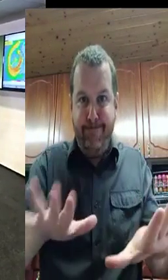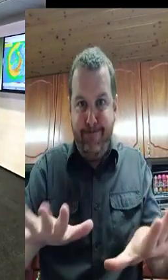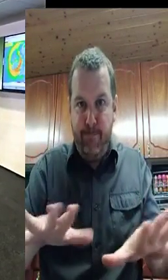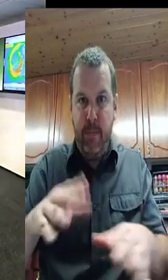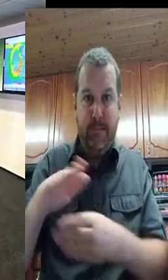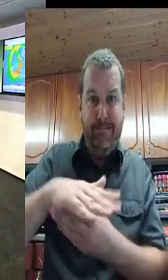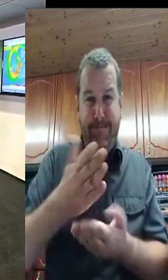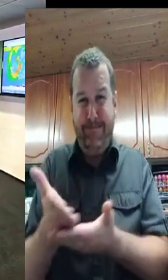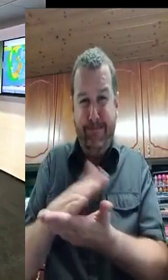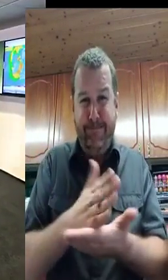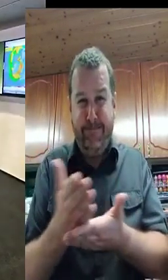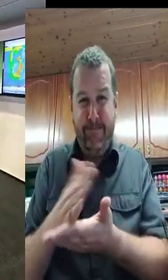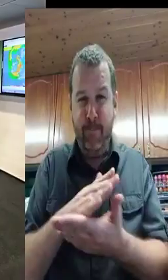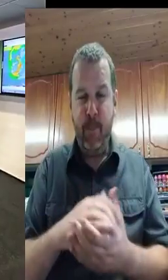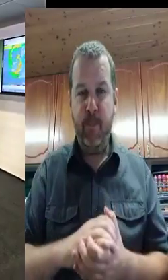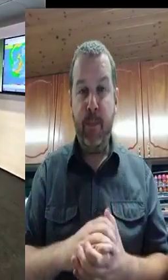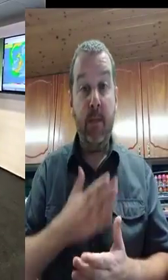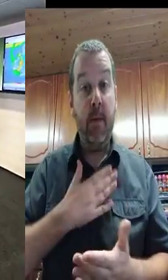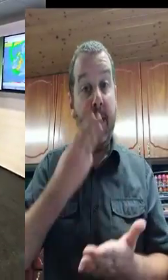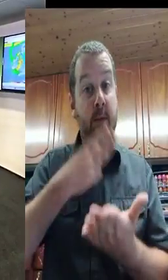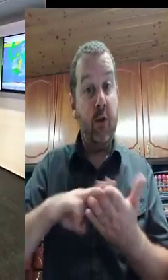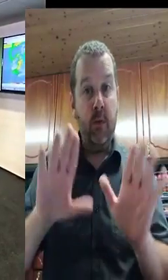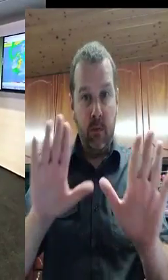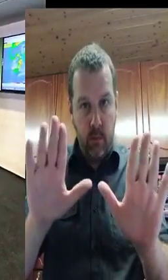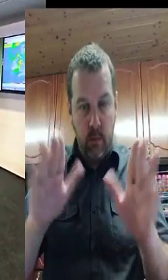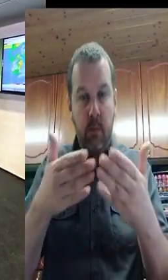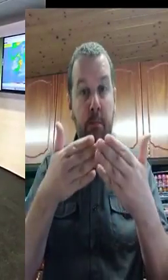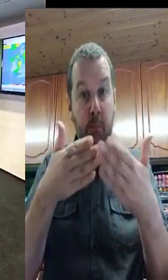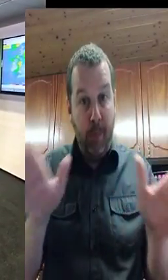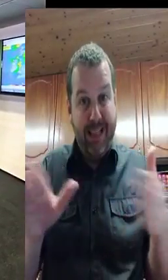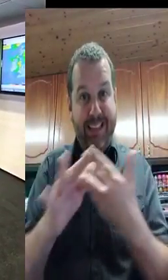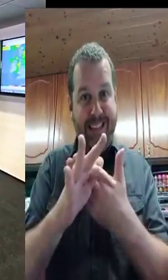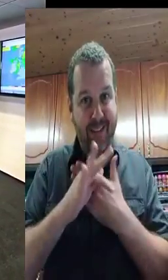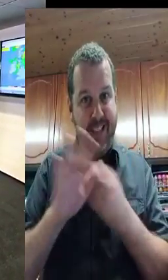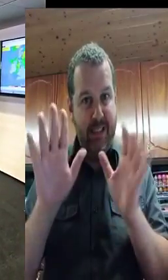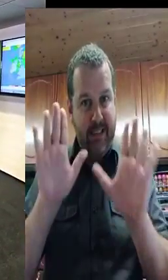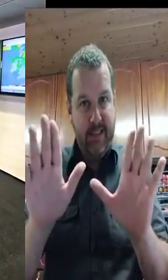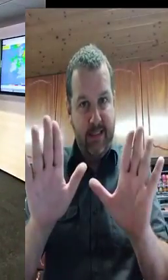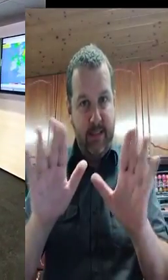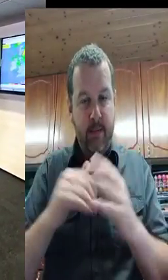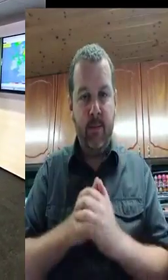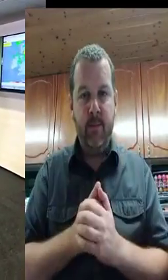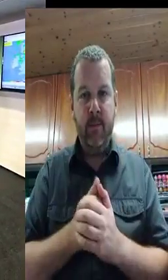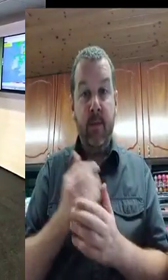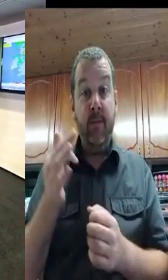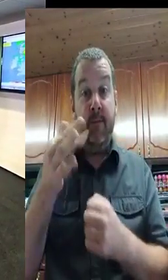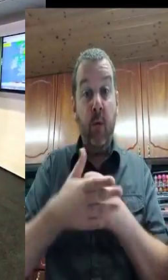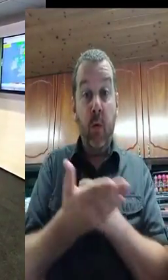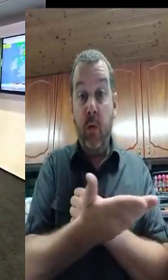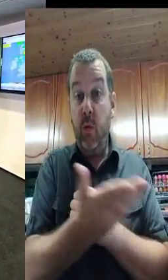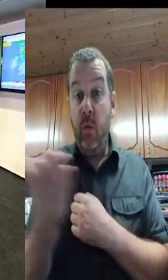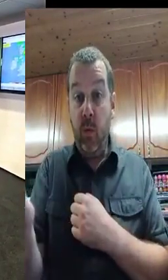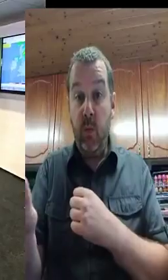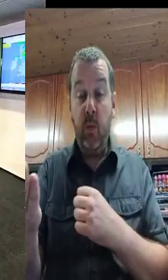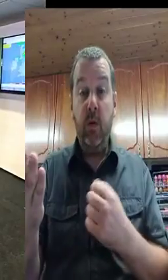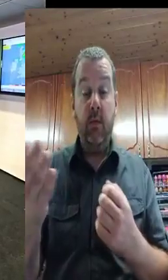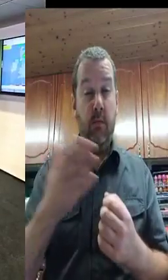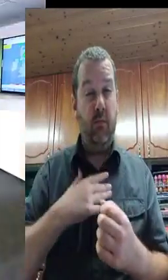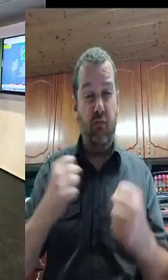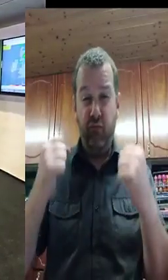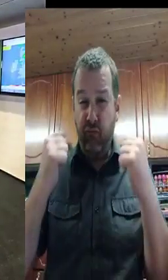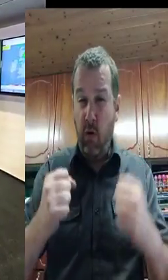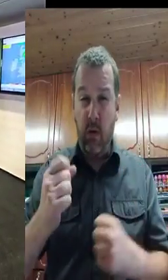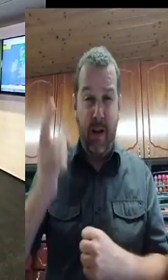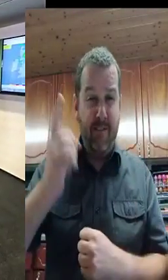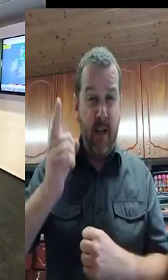Thanks, Sean, and good afternoon, everybody. ESB Networks has been escalating our preparedness level for storm ophelia since the middle of last